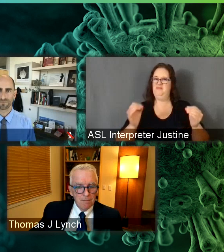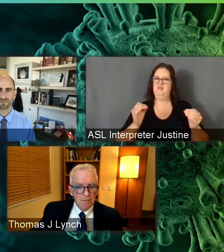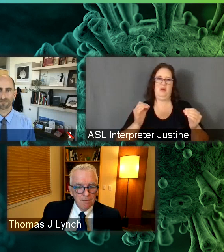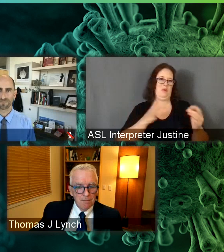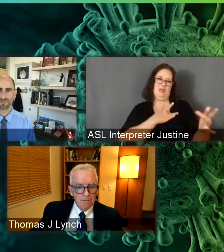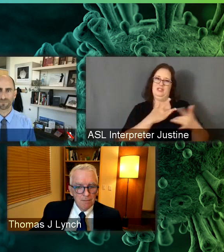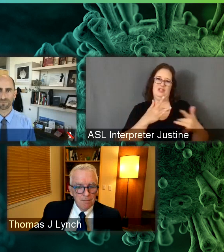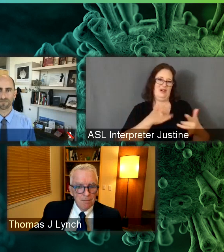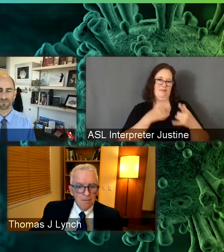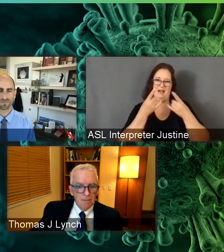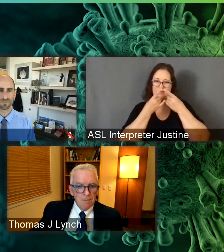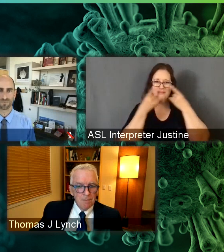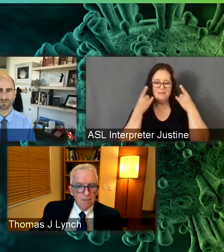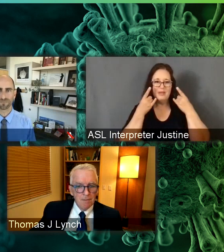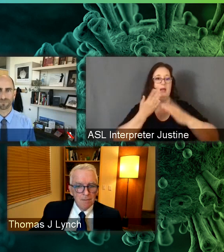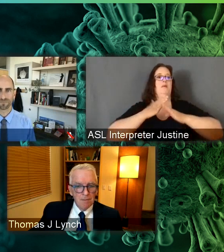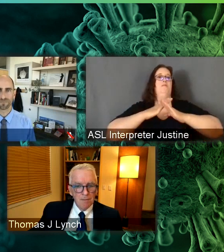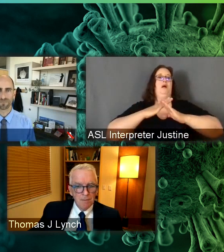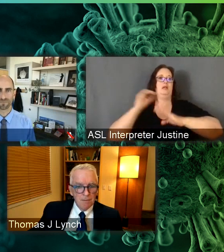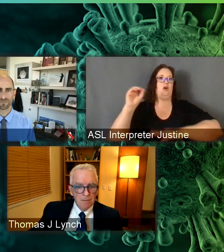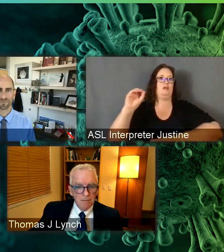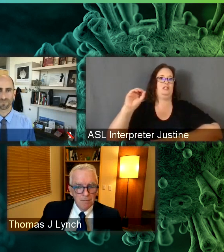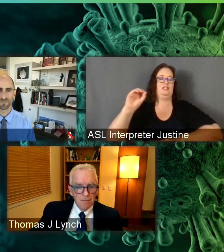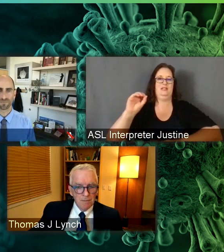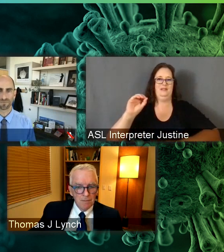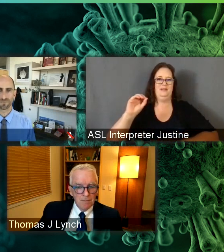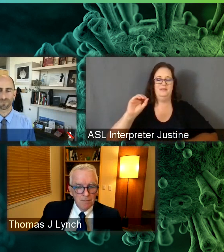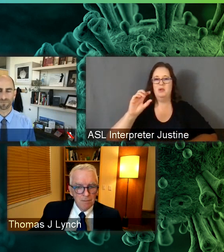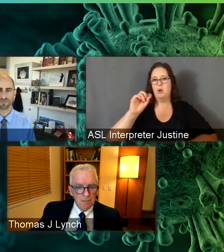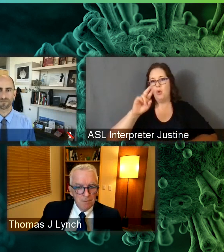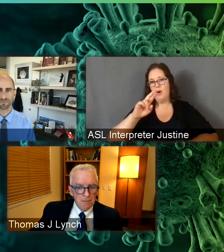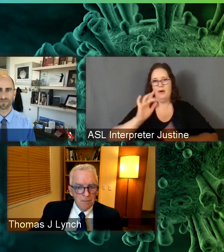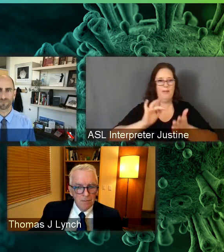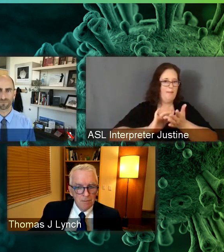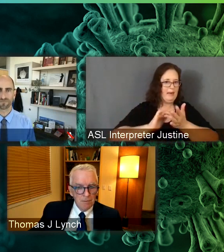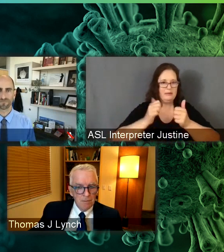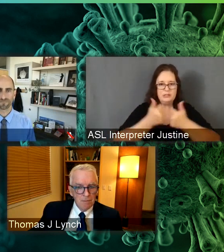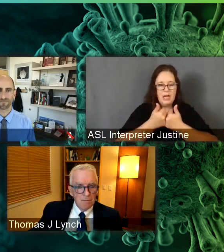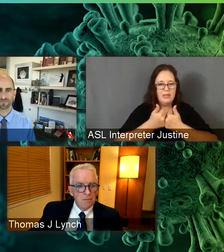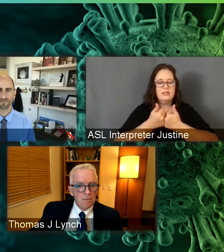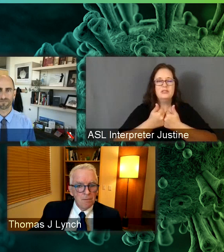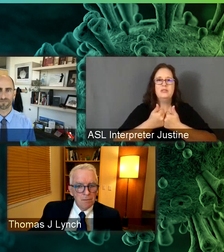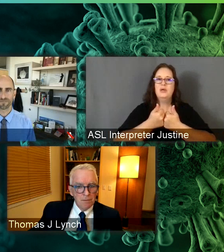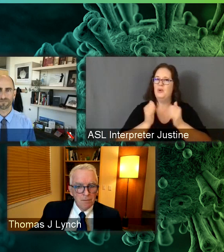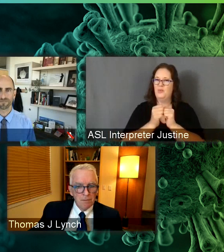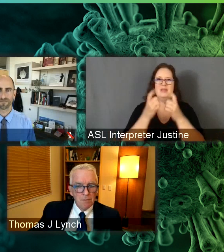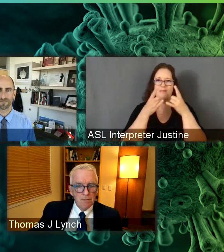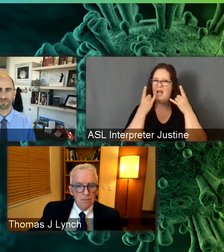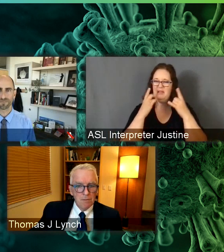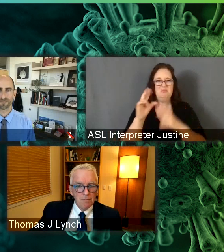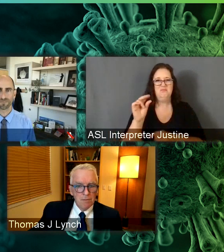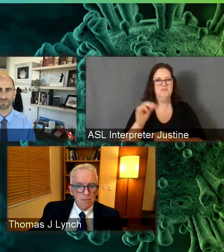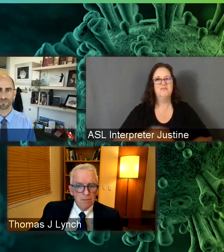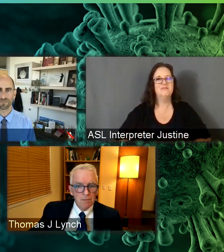oxygen or any sort of medical challenges by wearing masks. I mean, I think there are really young